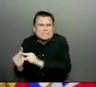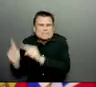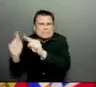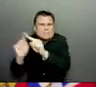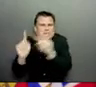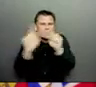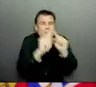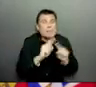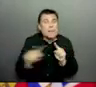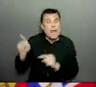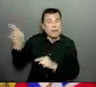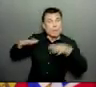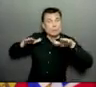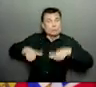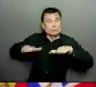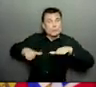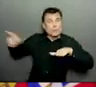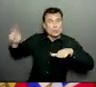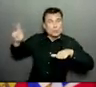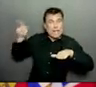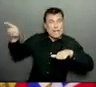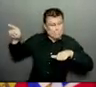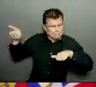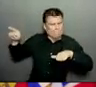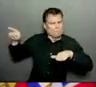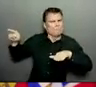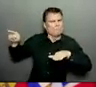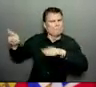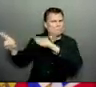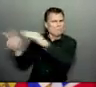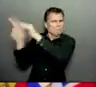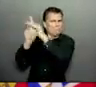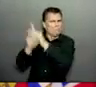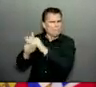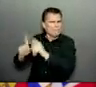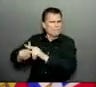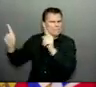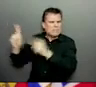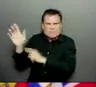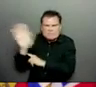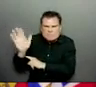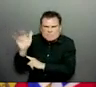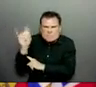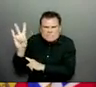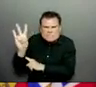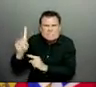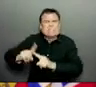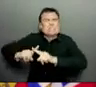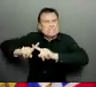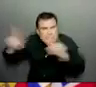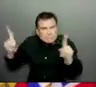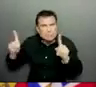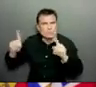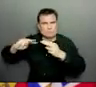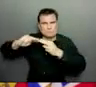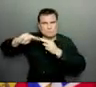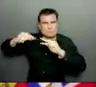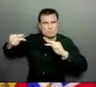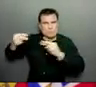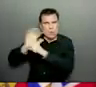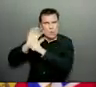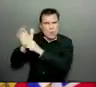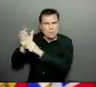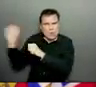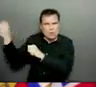many as 17 mutations, different changes in parts of the virus. The evidence has shown that so far,